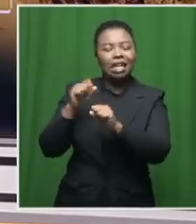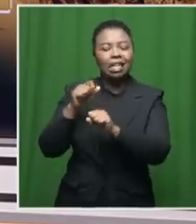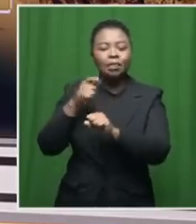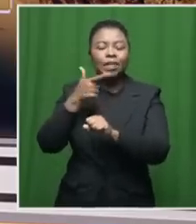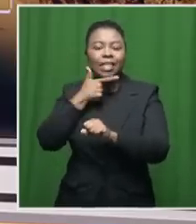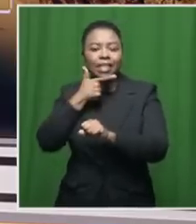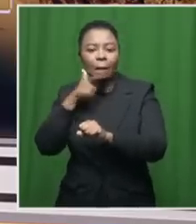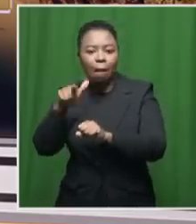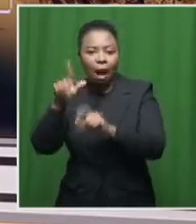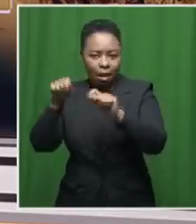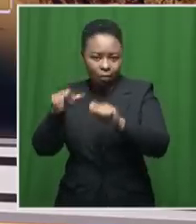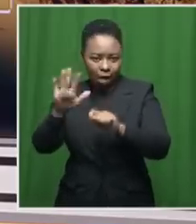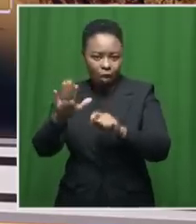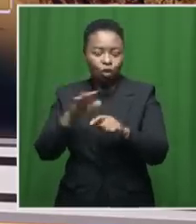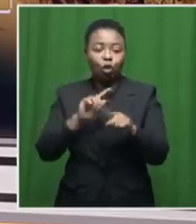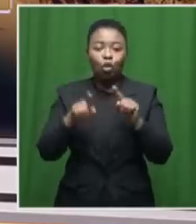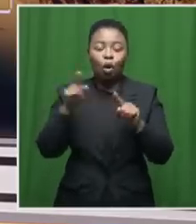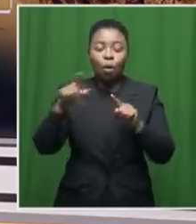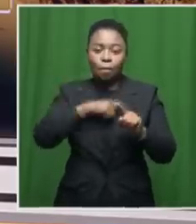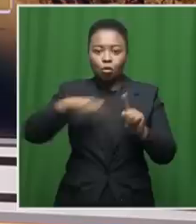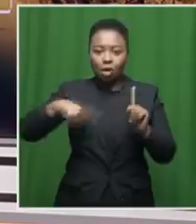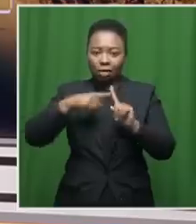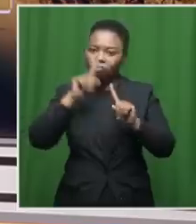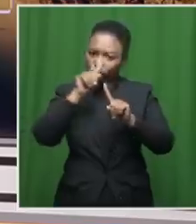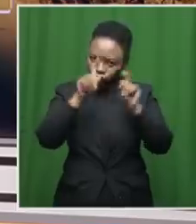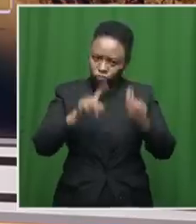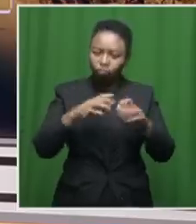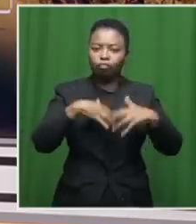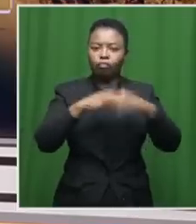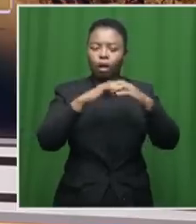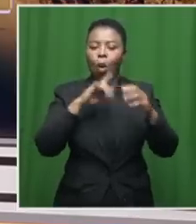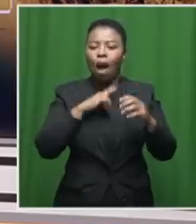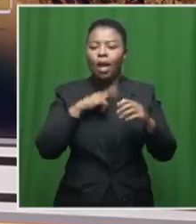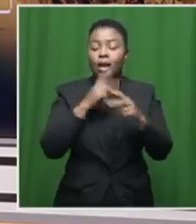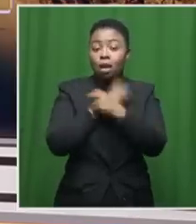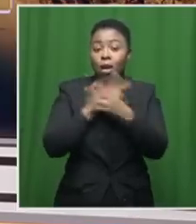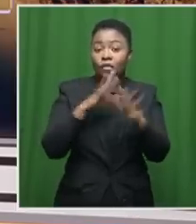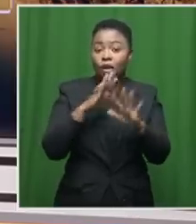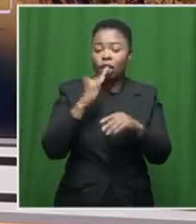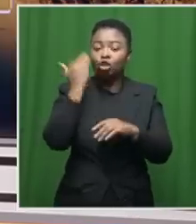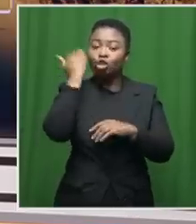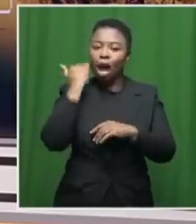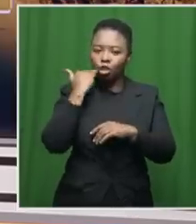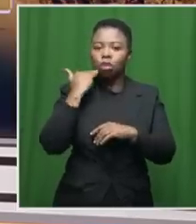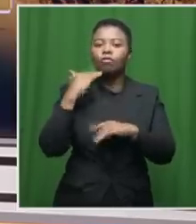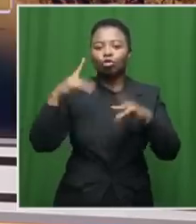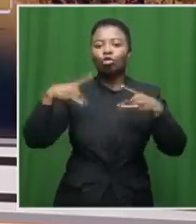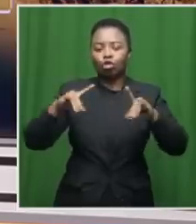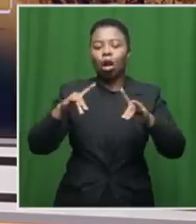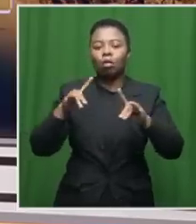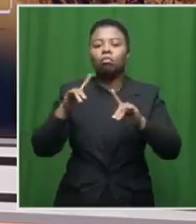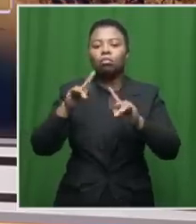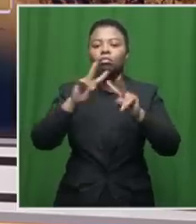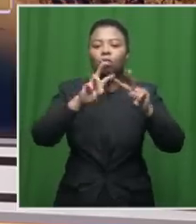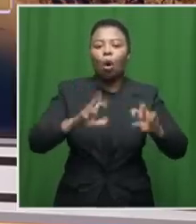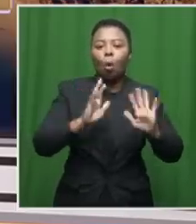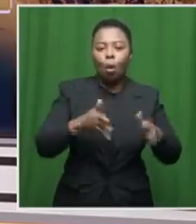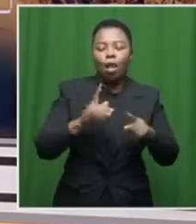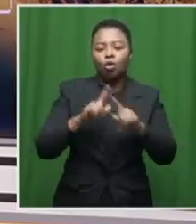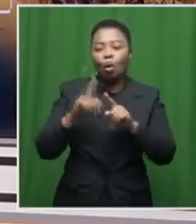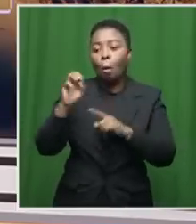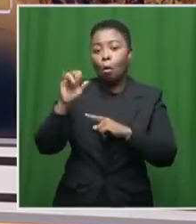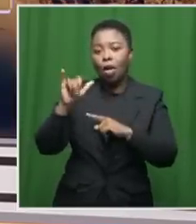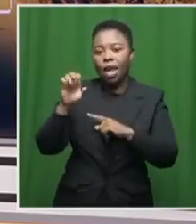Sidira Maposa has ordered an inquiry which a retired judge will chair. The department spokesperson, Clayson Monyela, explains.